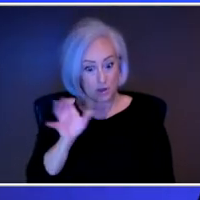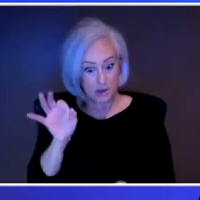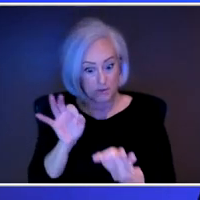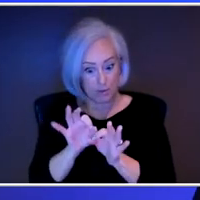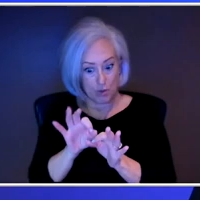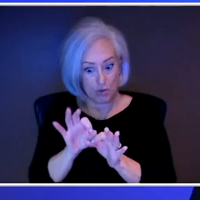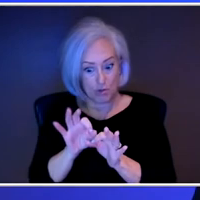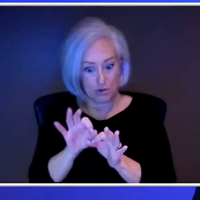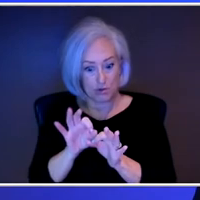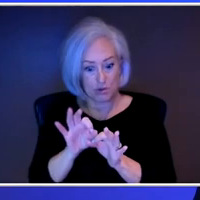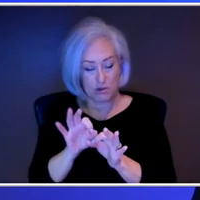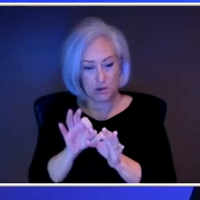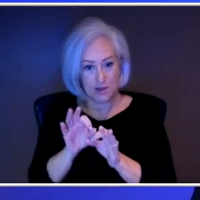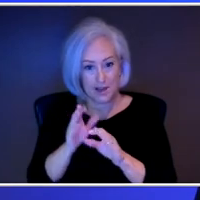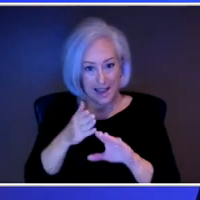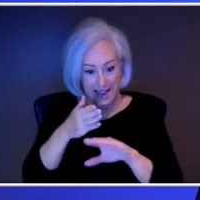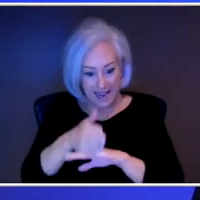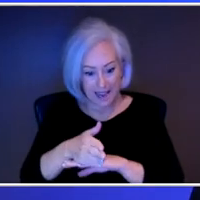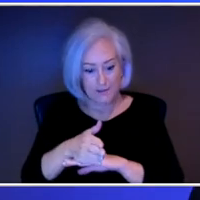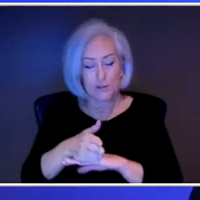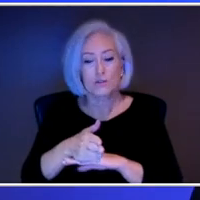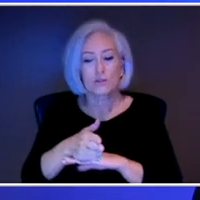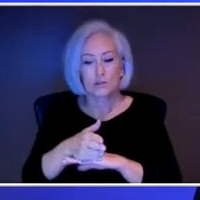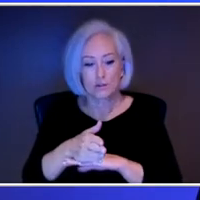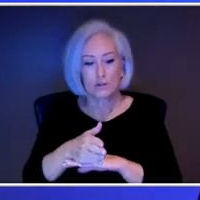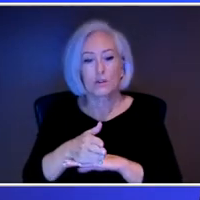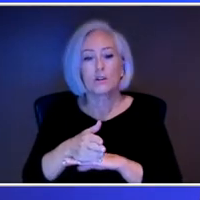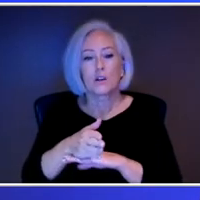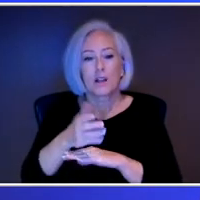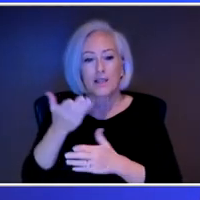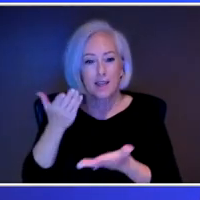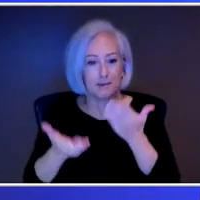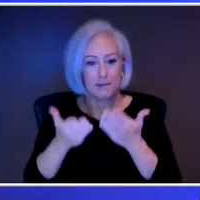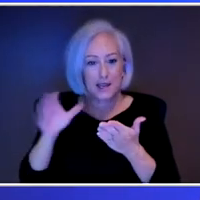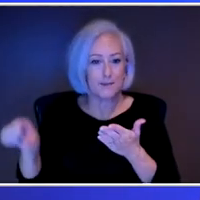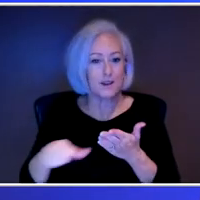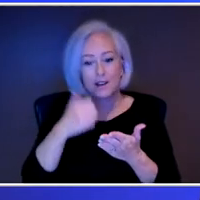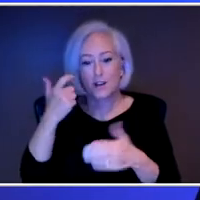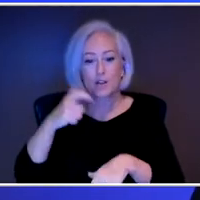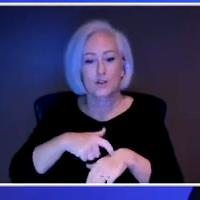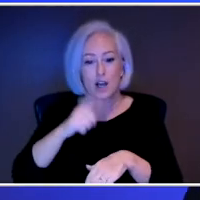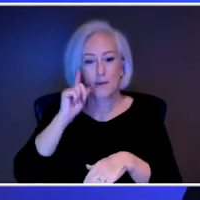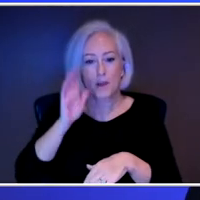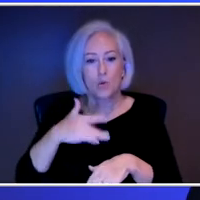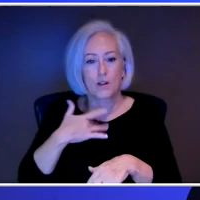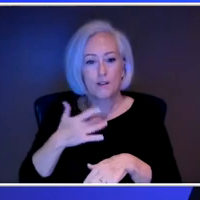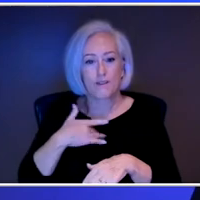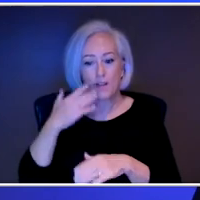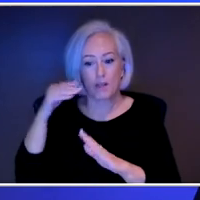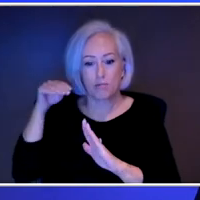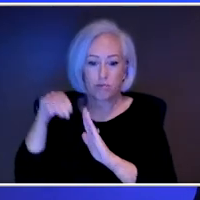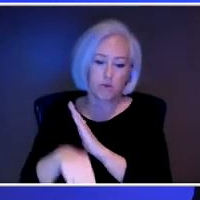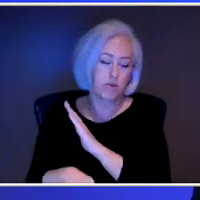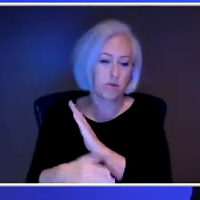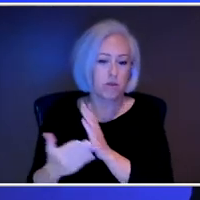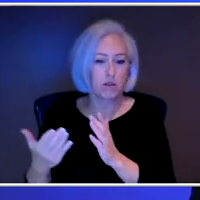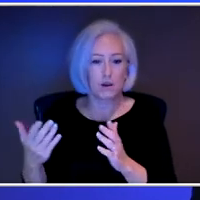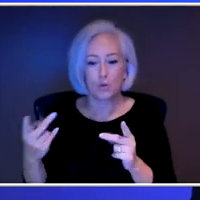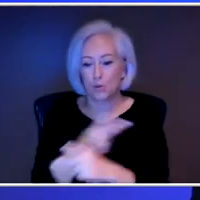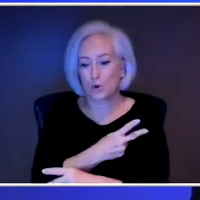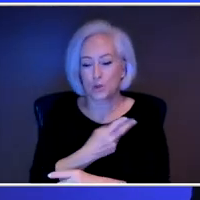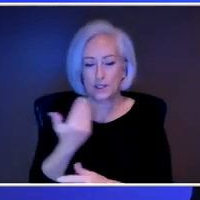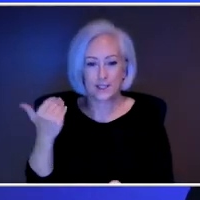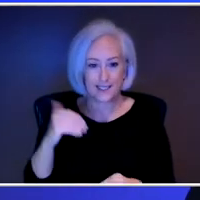another downslide because it's, you know, you look at yourself and you think I really tried to